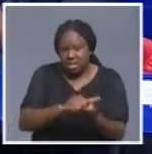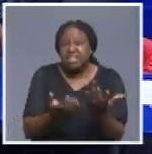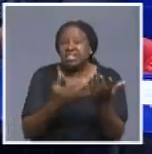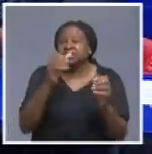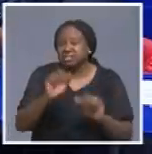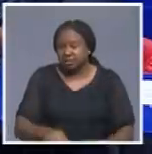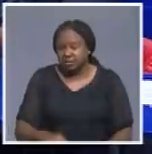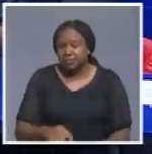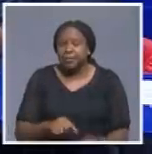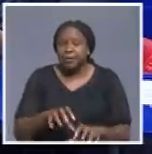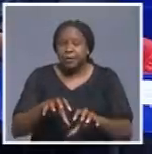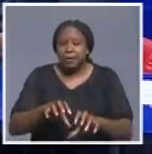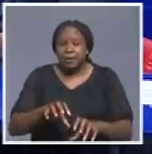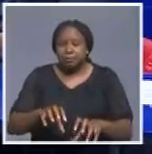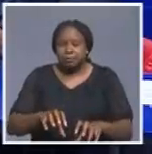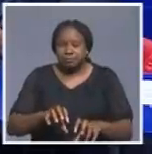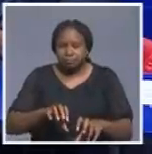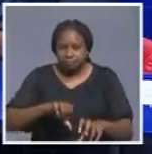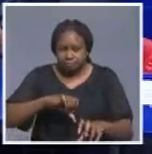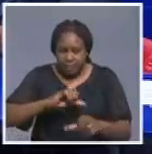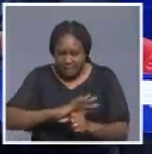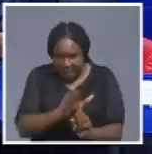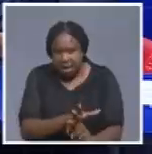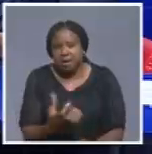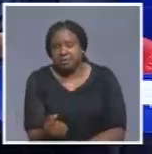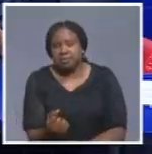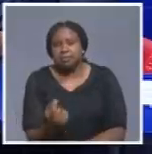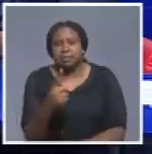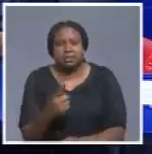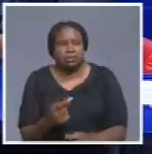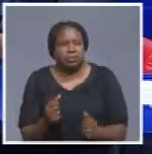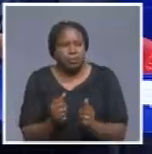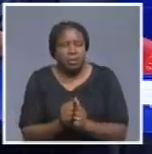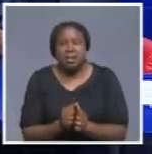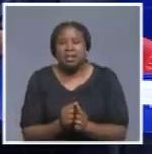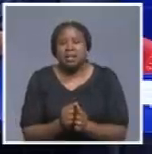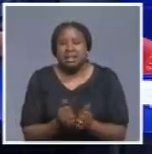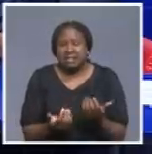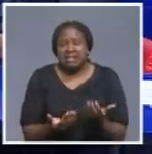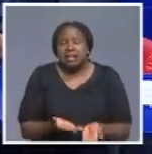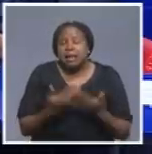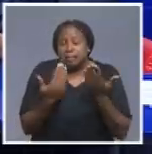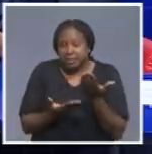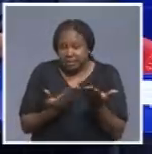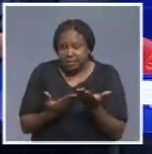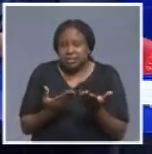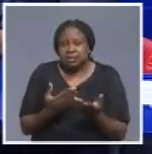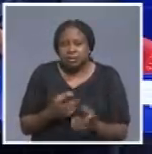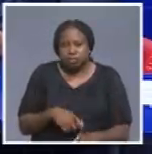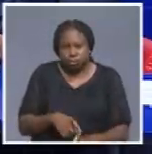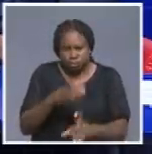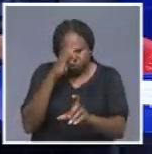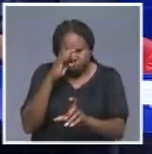But also, it helps us, apart with the training, I mean with the tracing, it also helps us